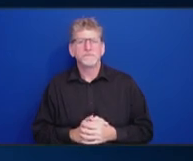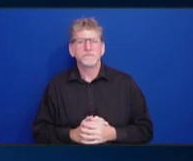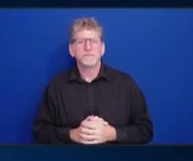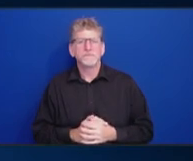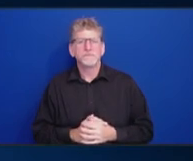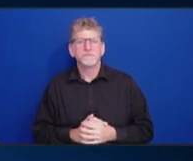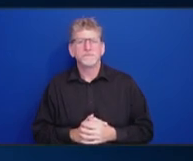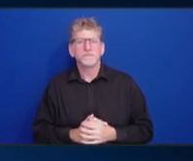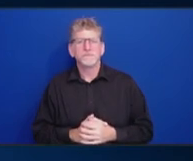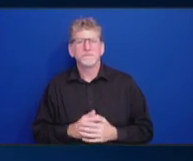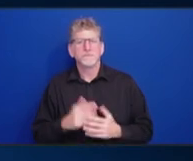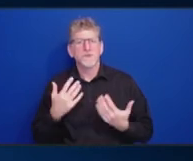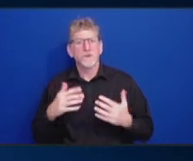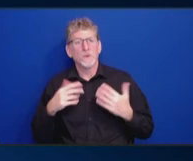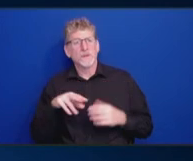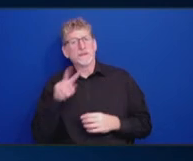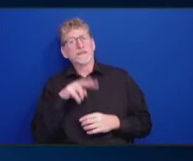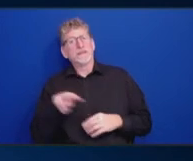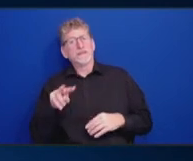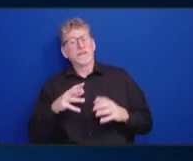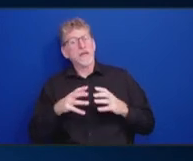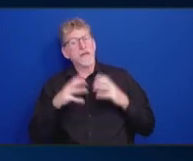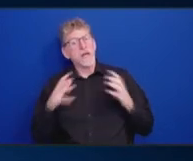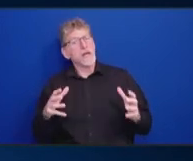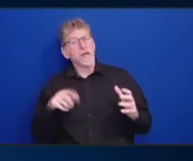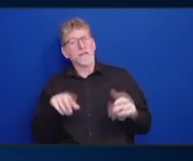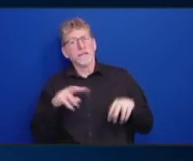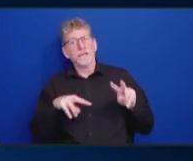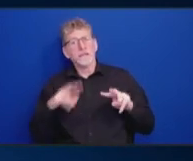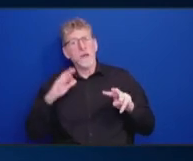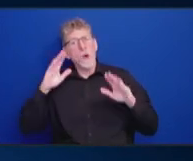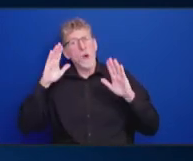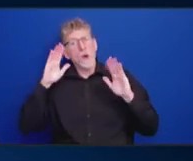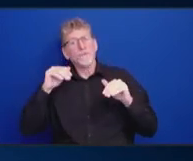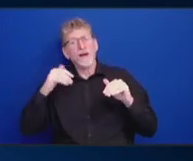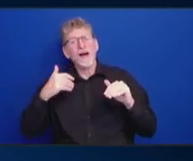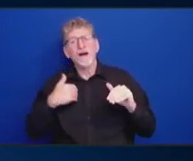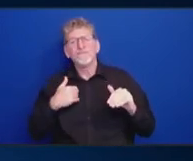And so, I'm hoping that there's guidance from the staff and you,